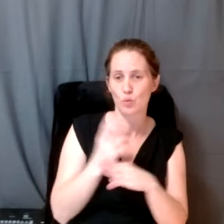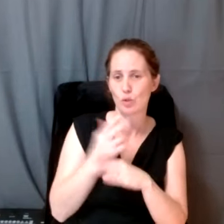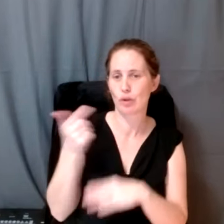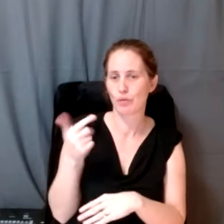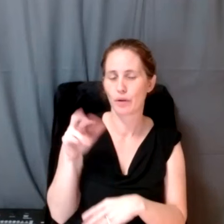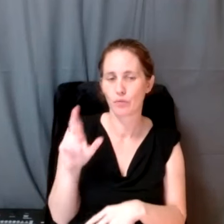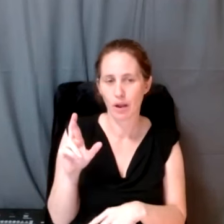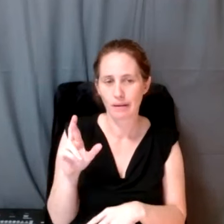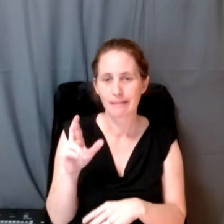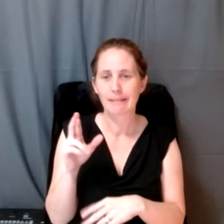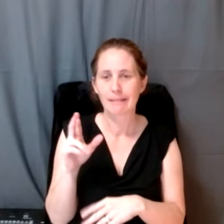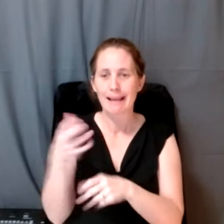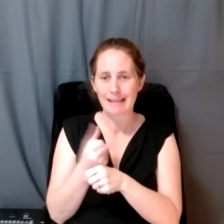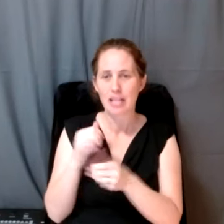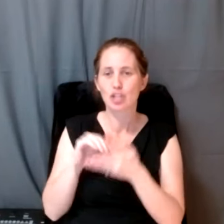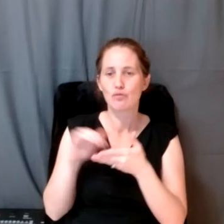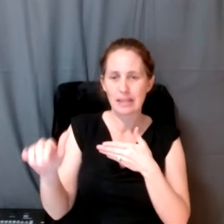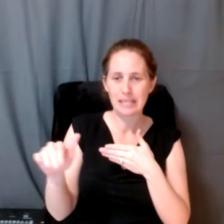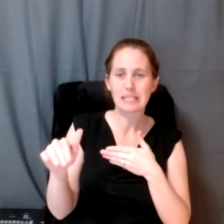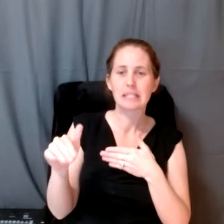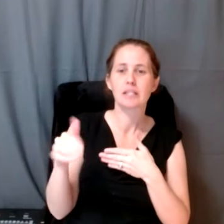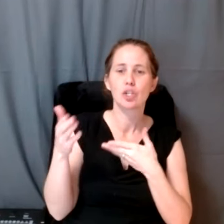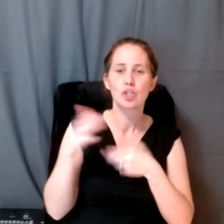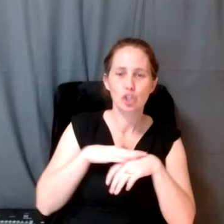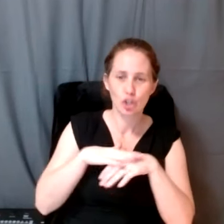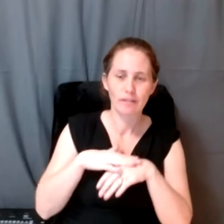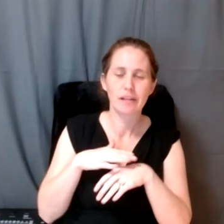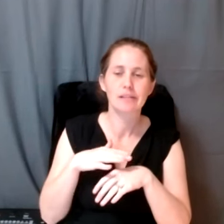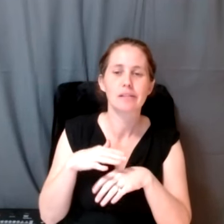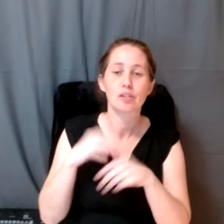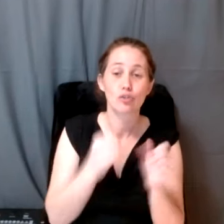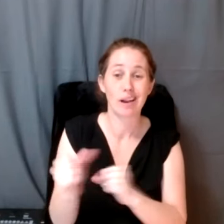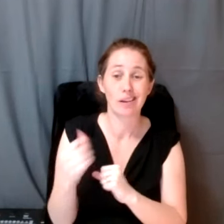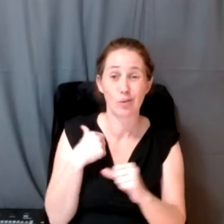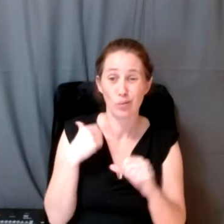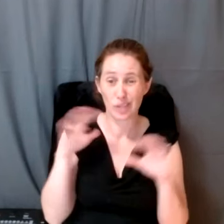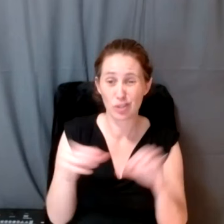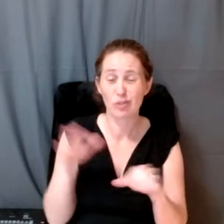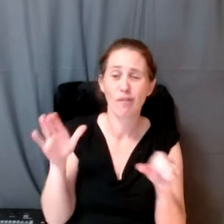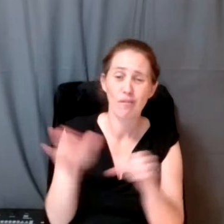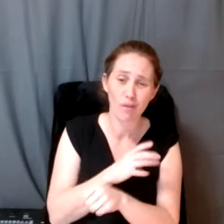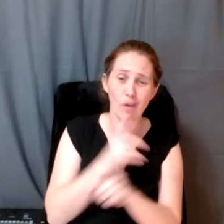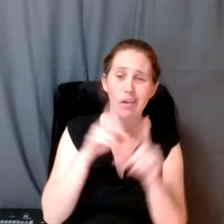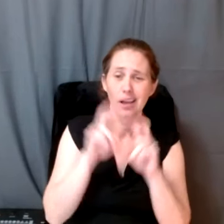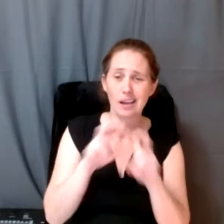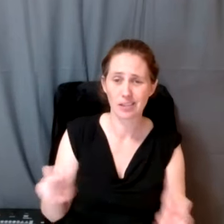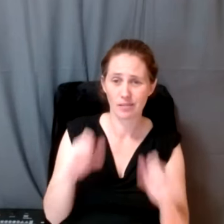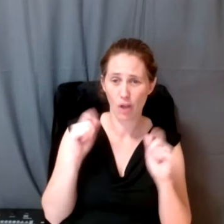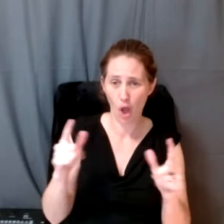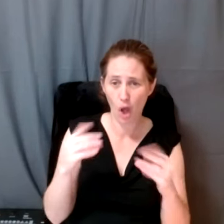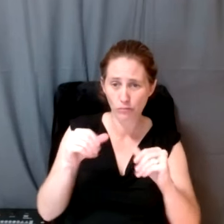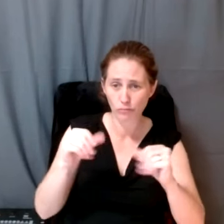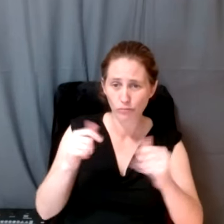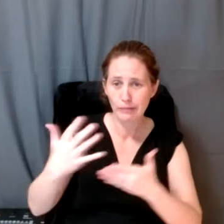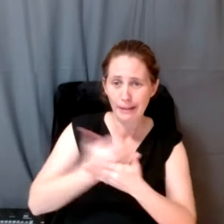Ronde catch the catch and release surface collection strategy. We do full analysis of all of the surface collected belongings